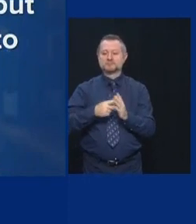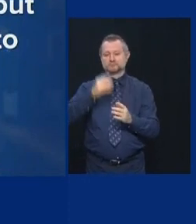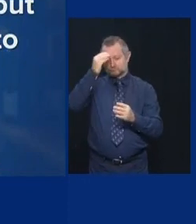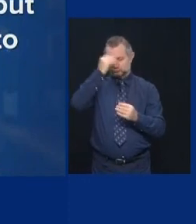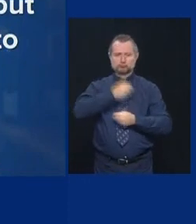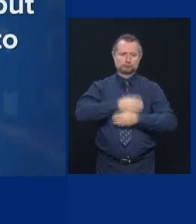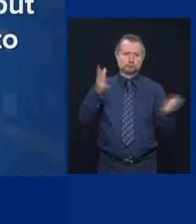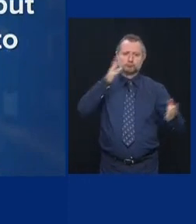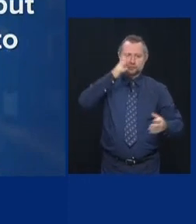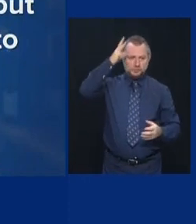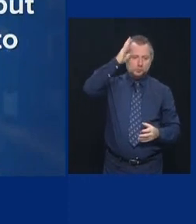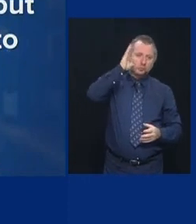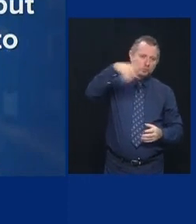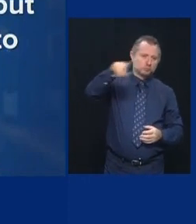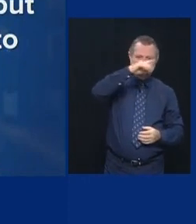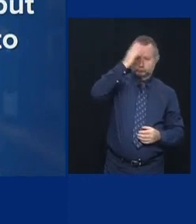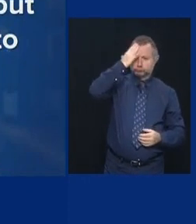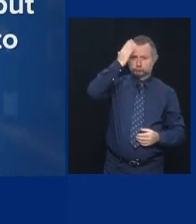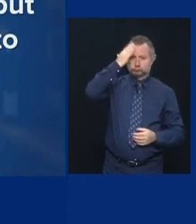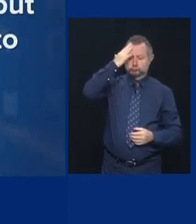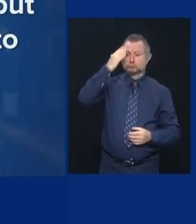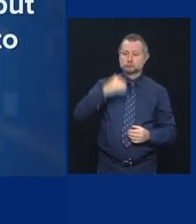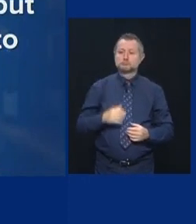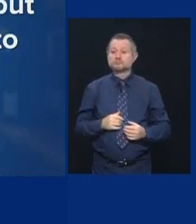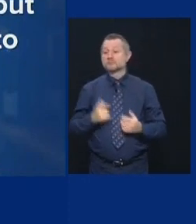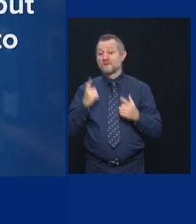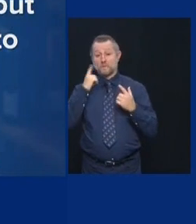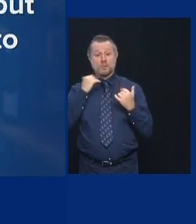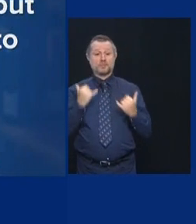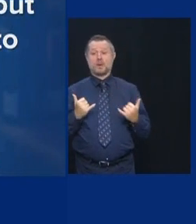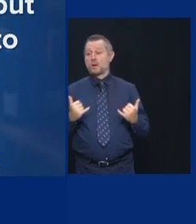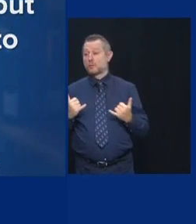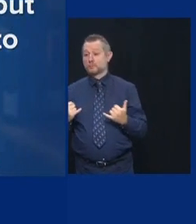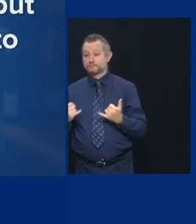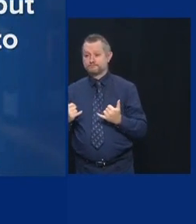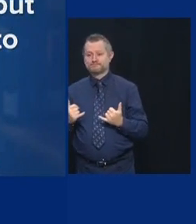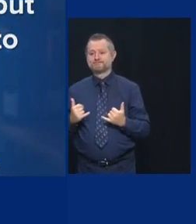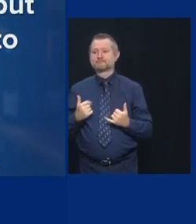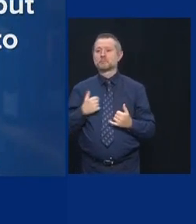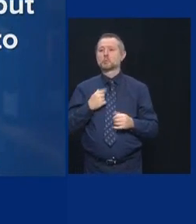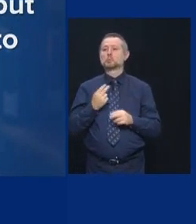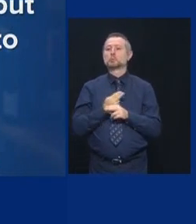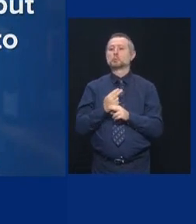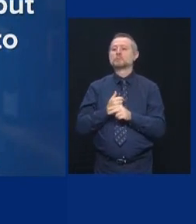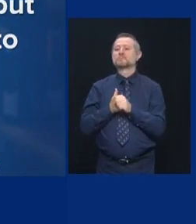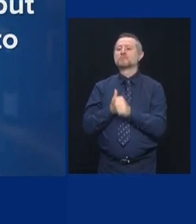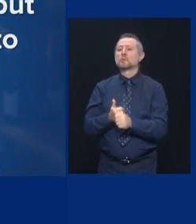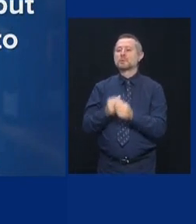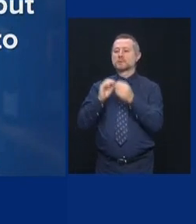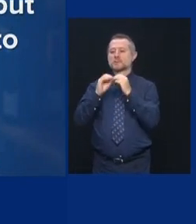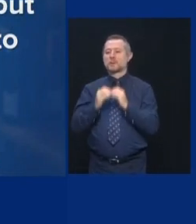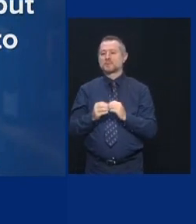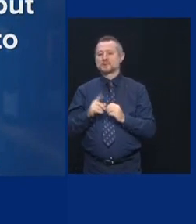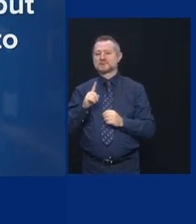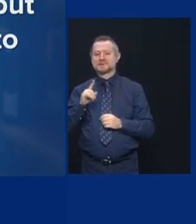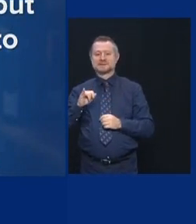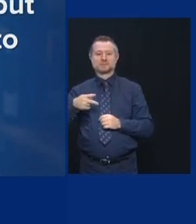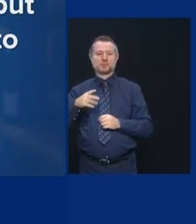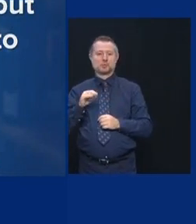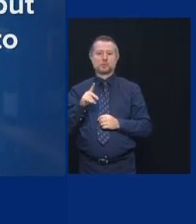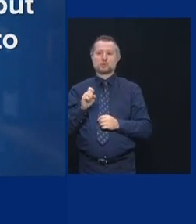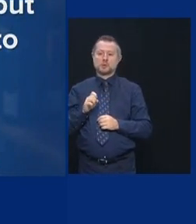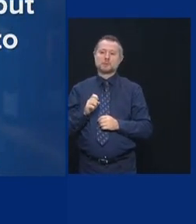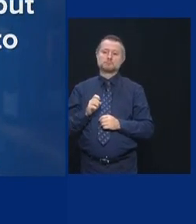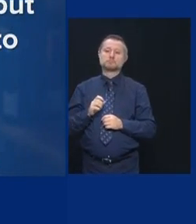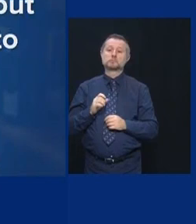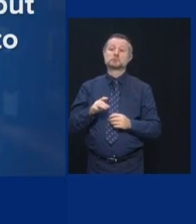soon as we know. But for today, all we have other zip code is the zip code data, so it's the